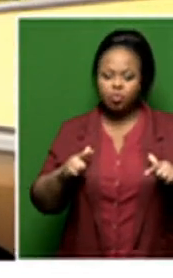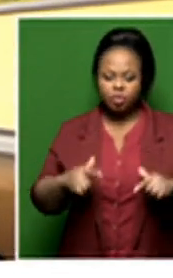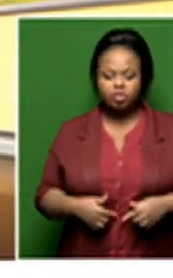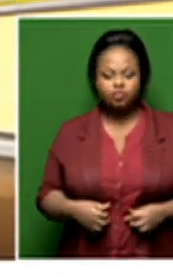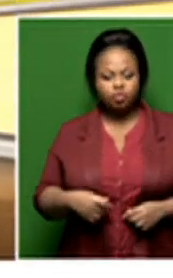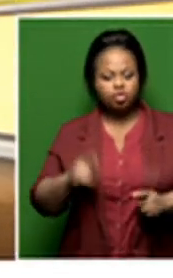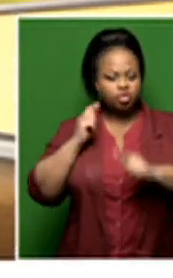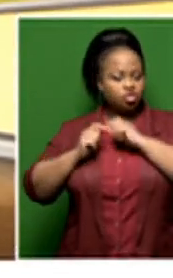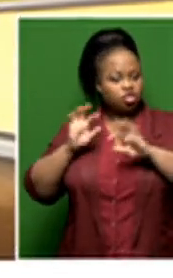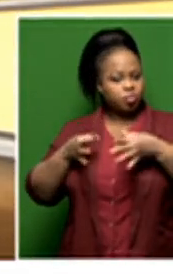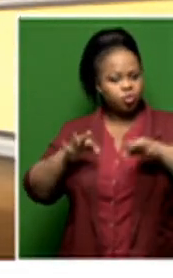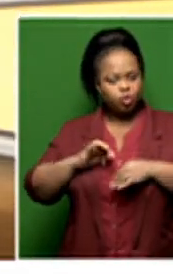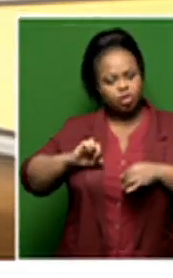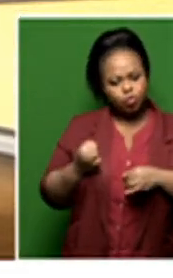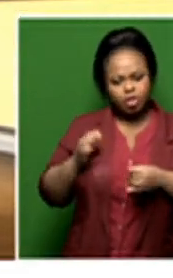African traditional music.